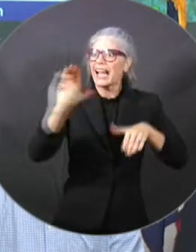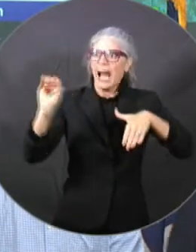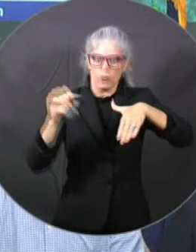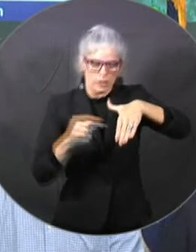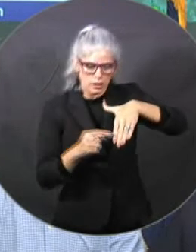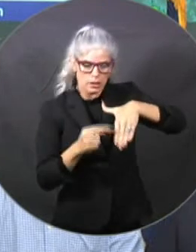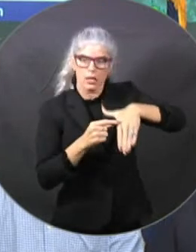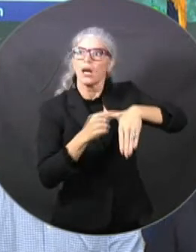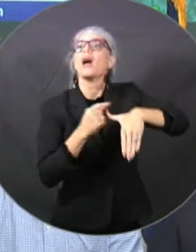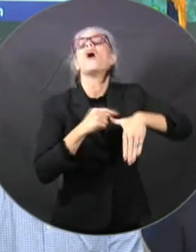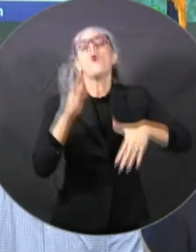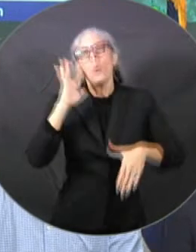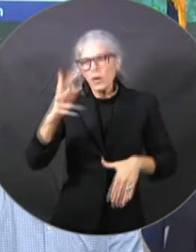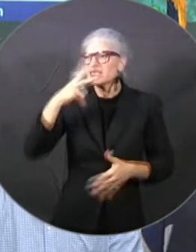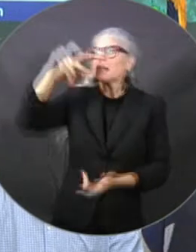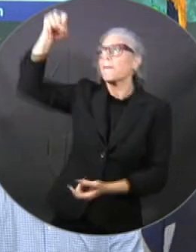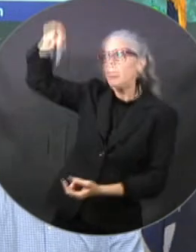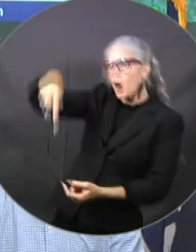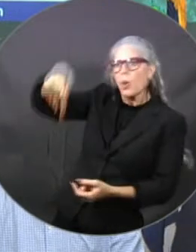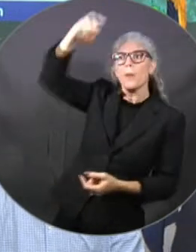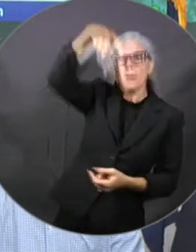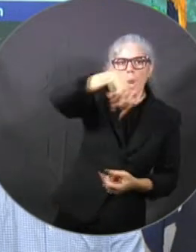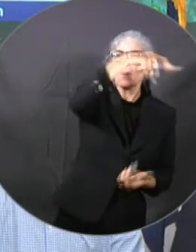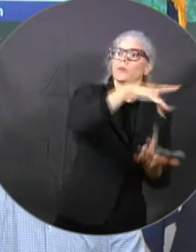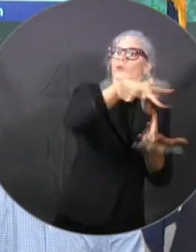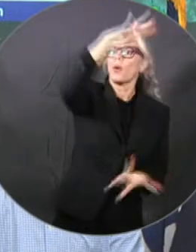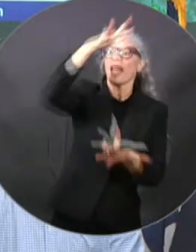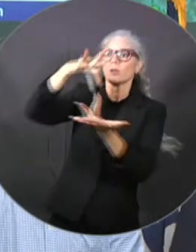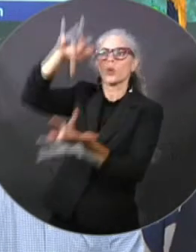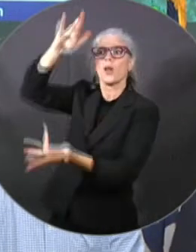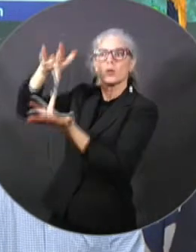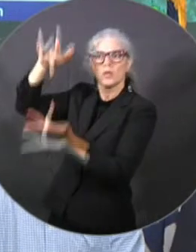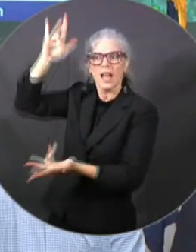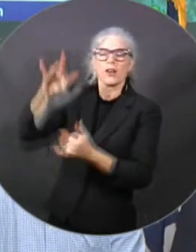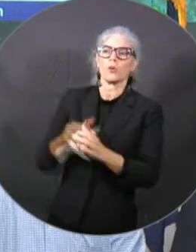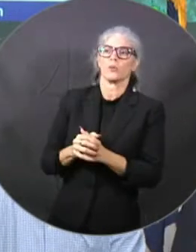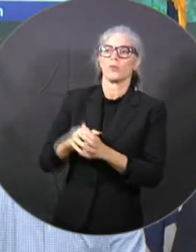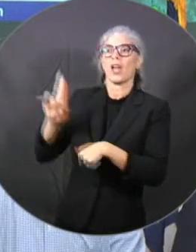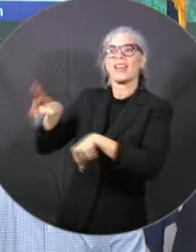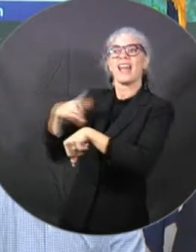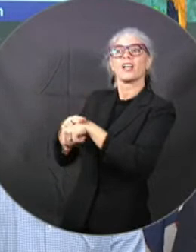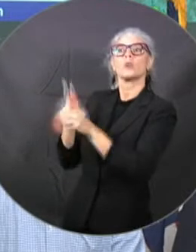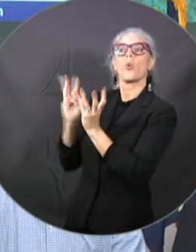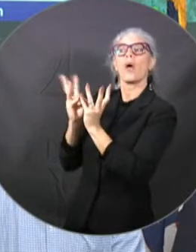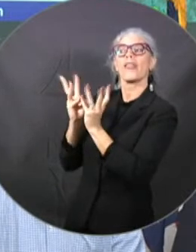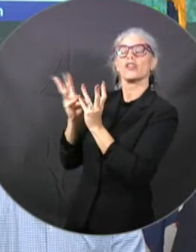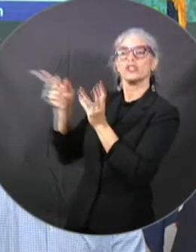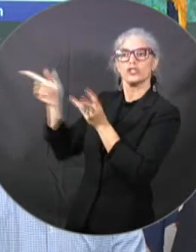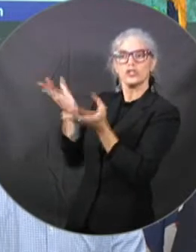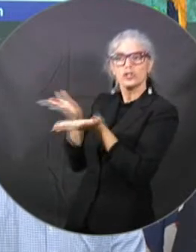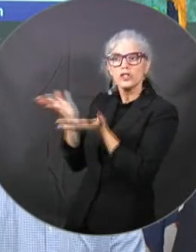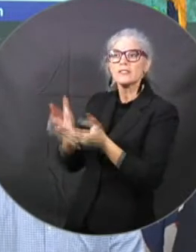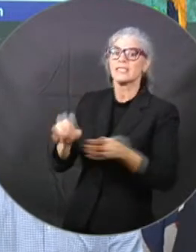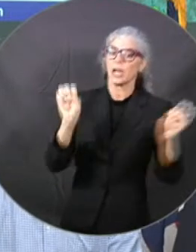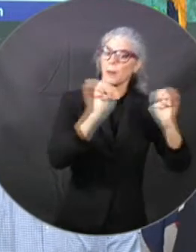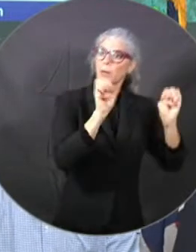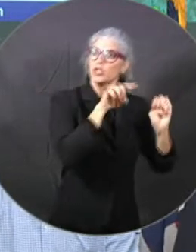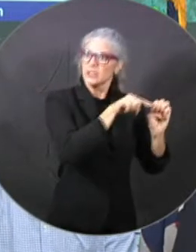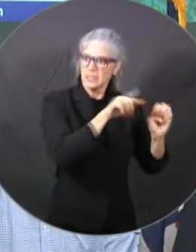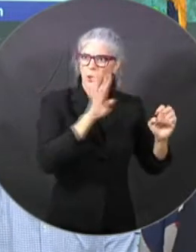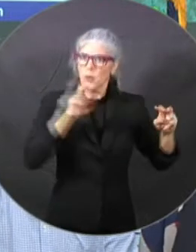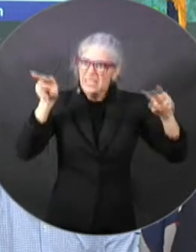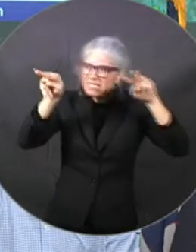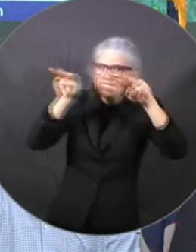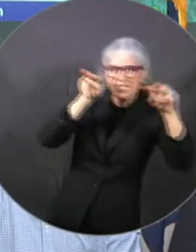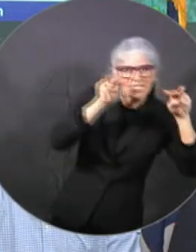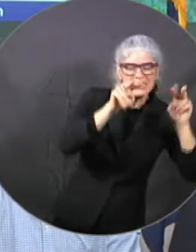local emergency management agencies or local national weather service to find out what's going on. We encourage every Floridian along the Gulf Coast to begin enacting